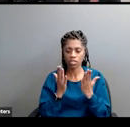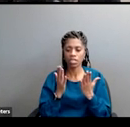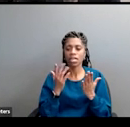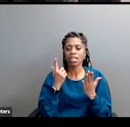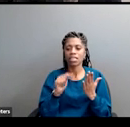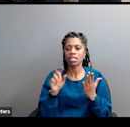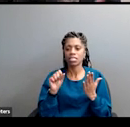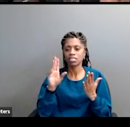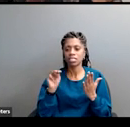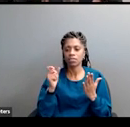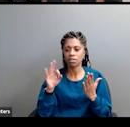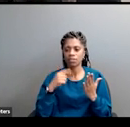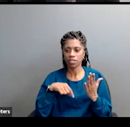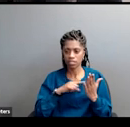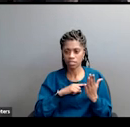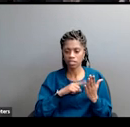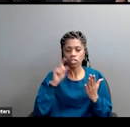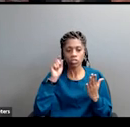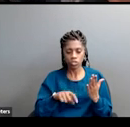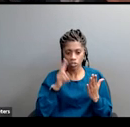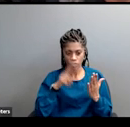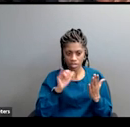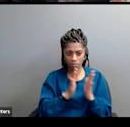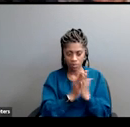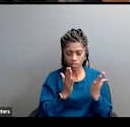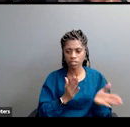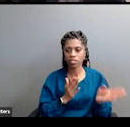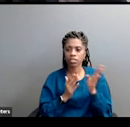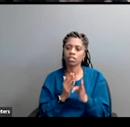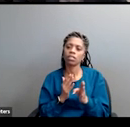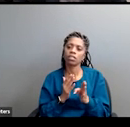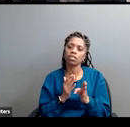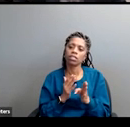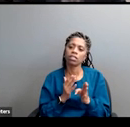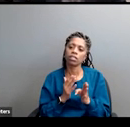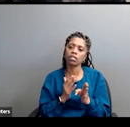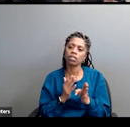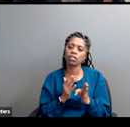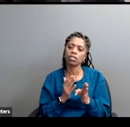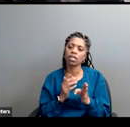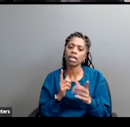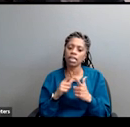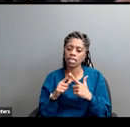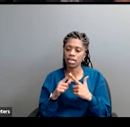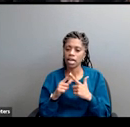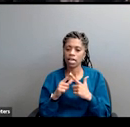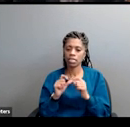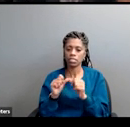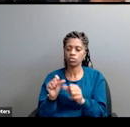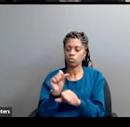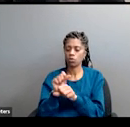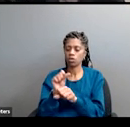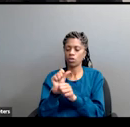Us, by the way. You might have read it. If you haven't, you definitely should. Anat went on to work with some Minnesota groups.